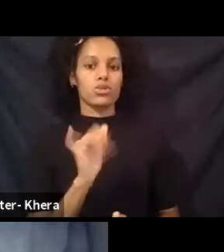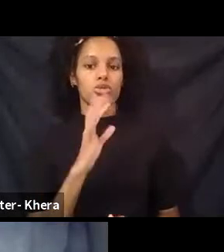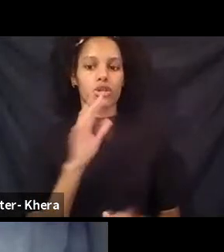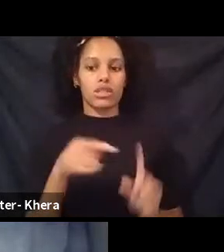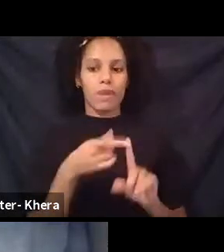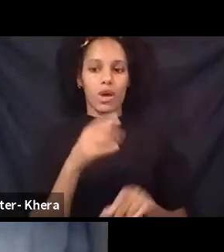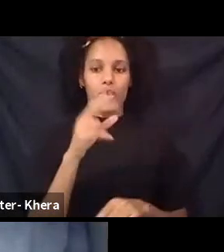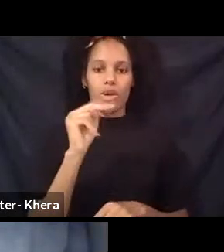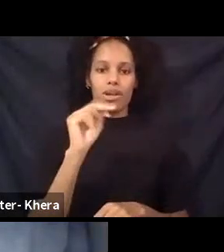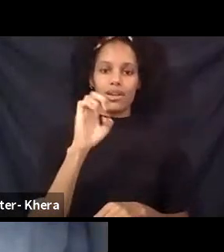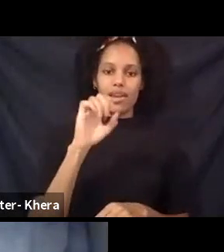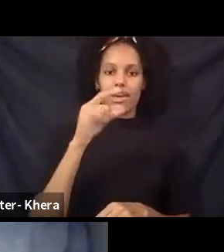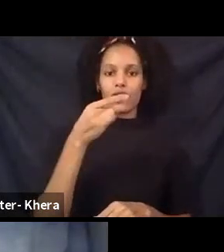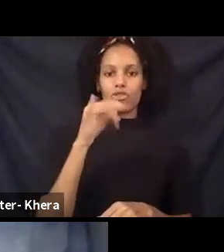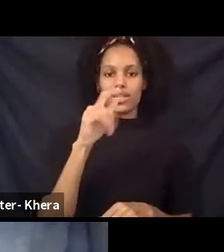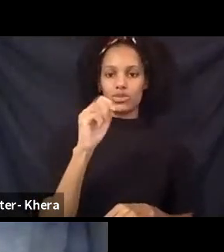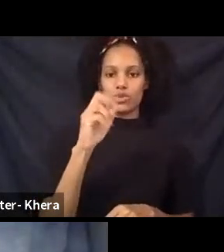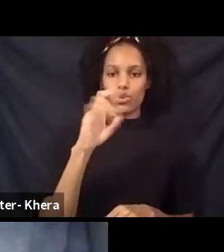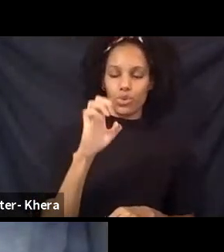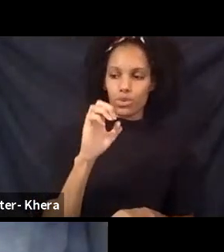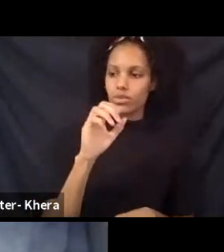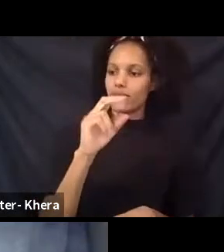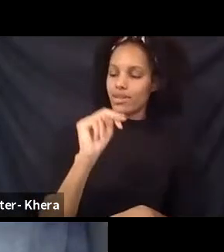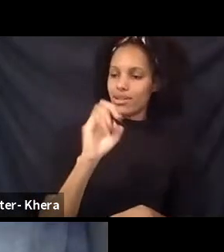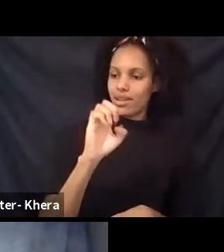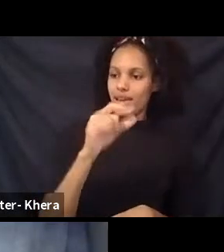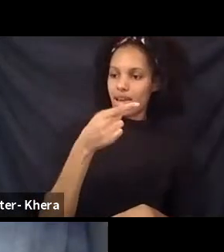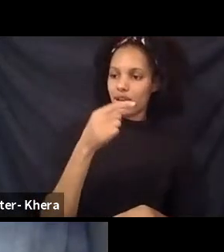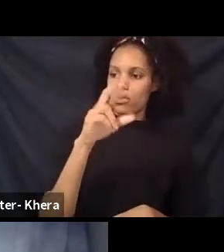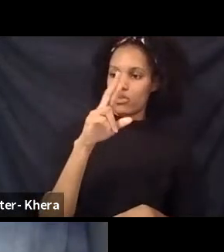are having to work to find a home there. Yes.